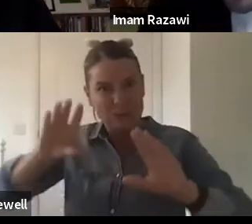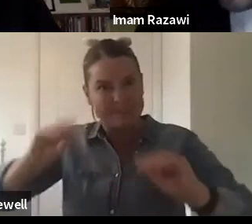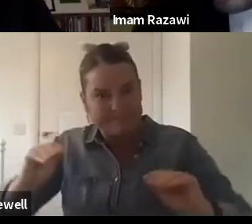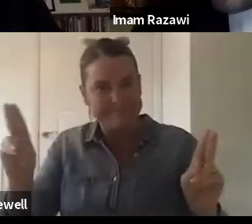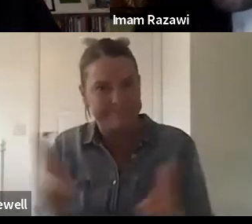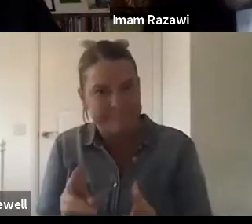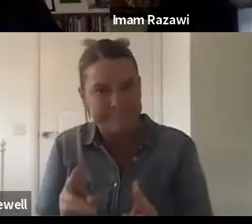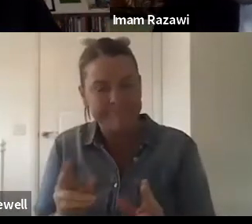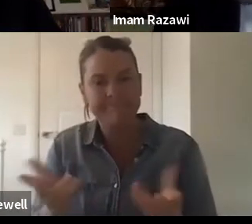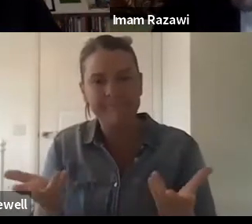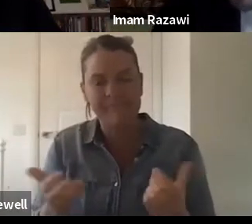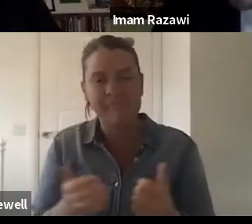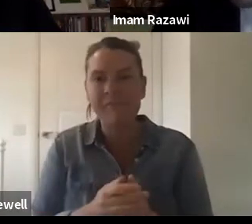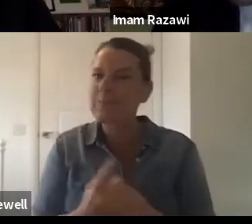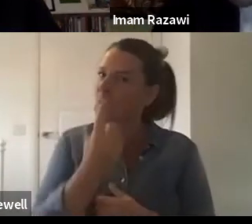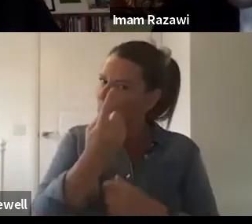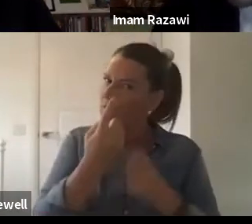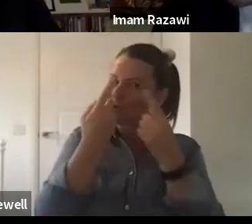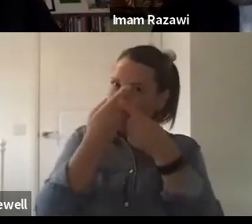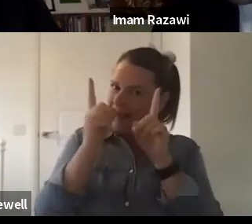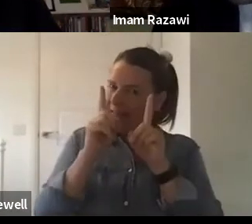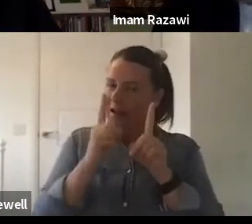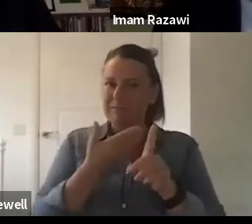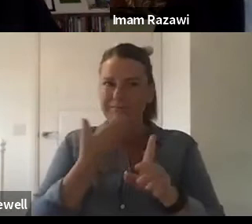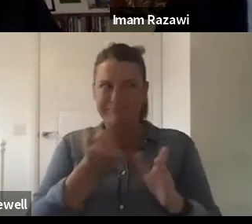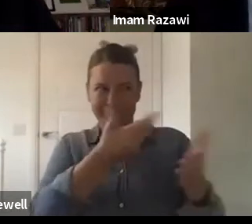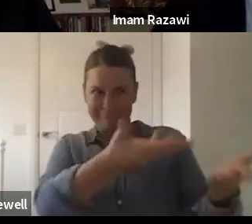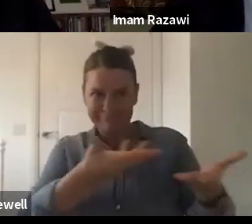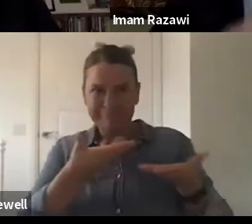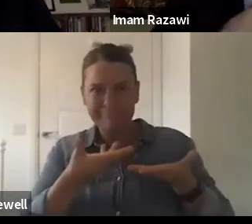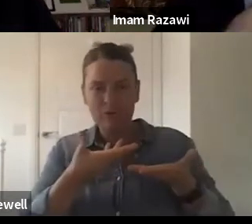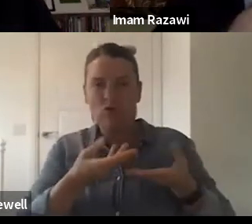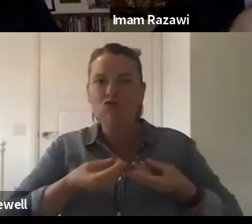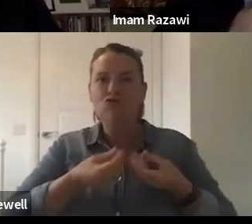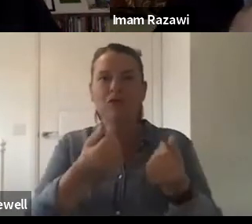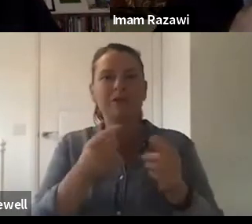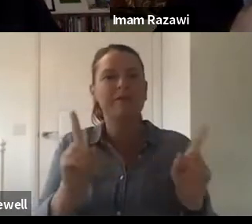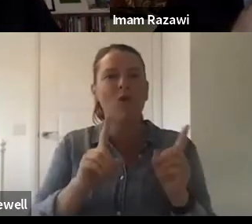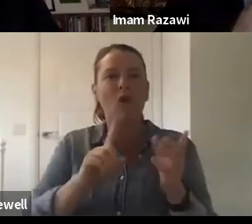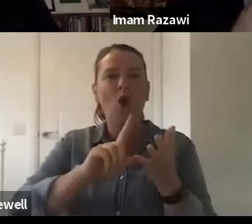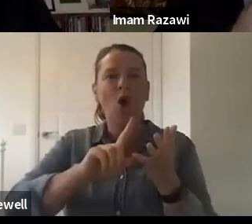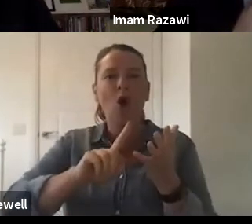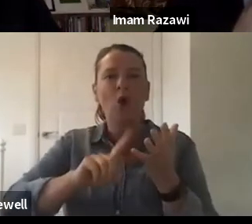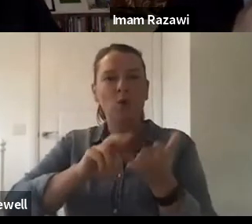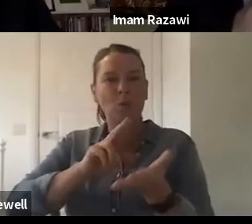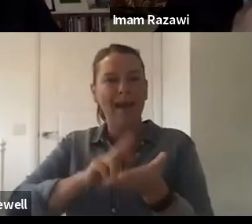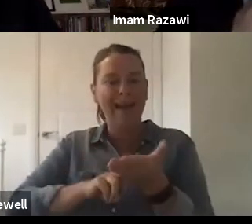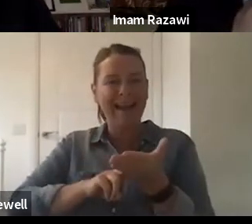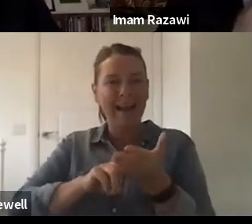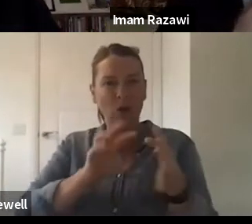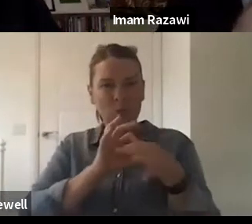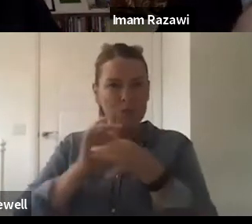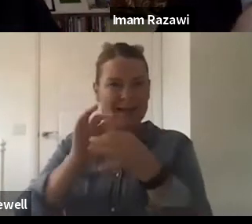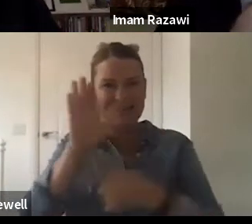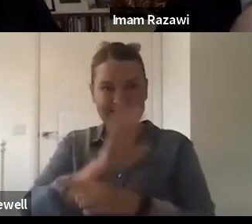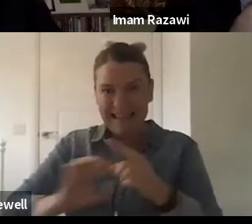provide some of their resources for the United Nations. So we were able to then look at some of the wonderful work which is being done to develop those